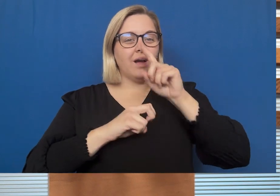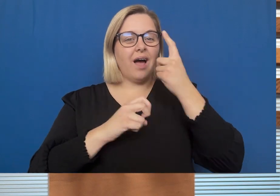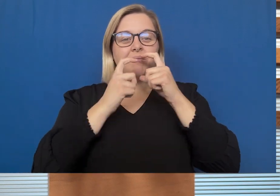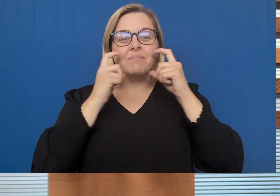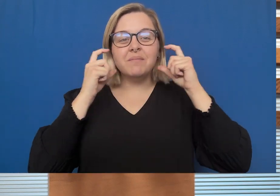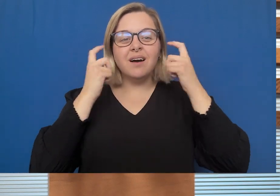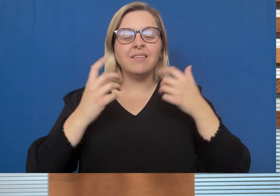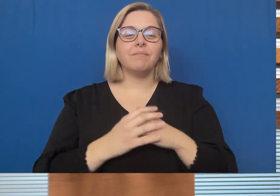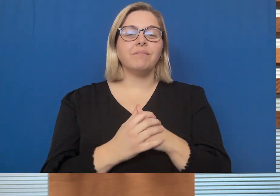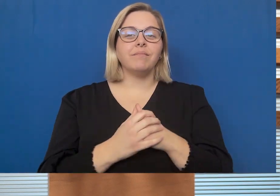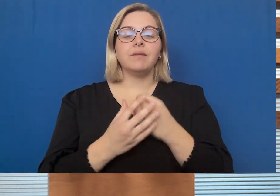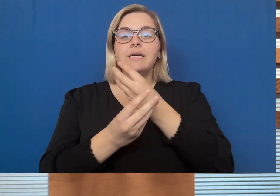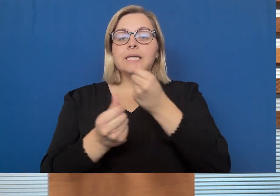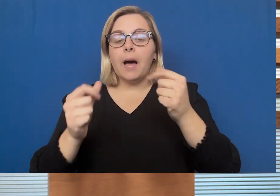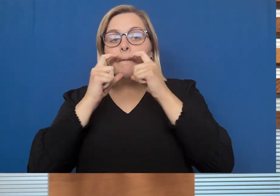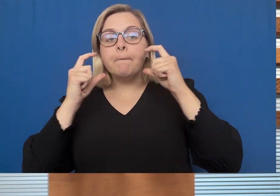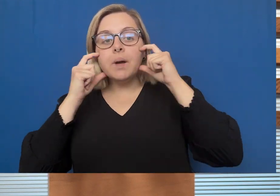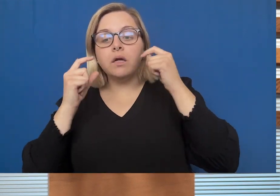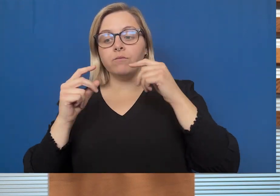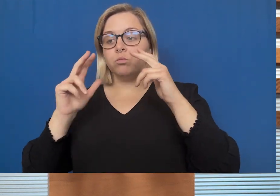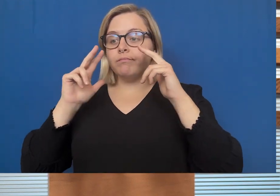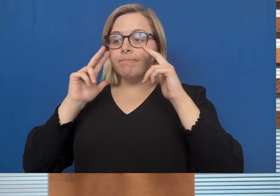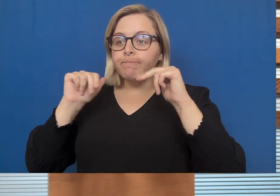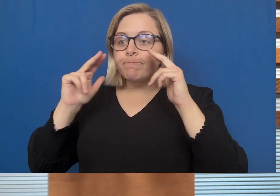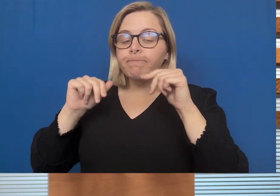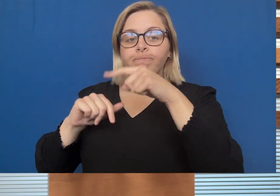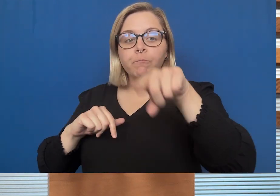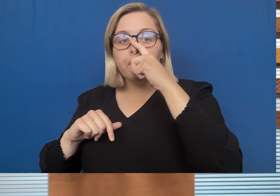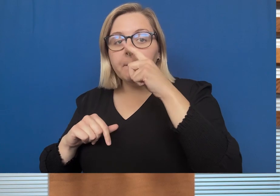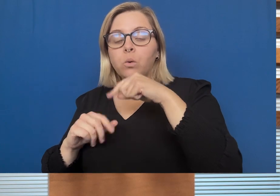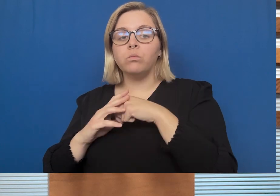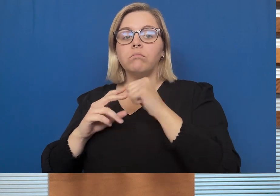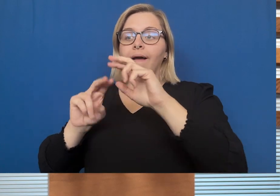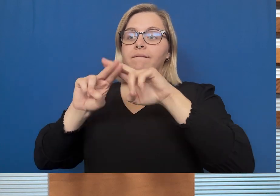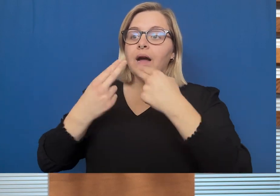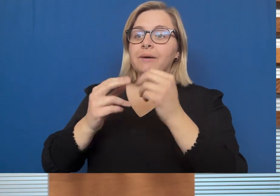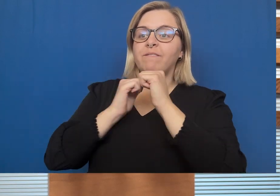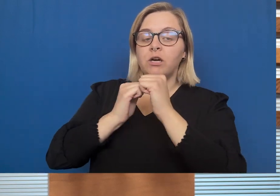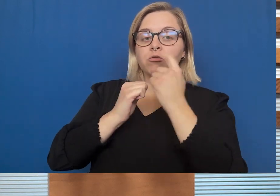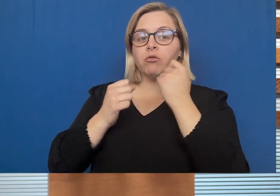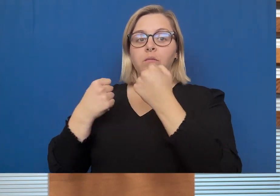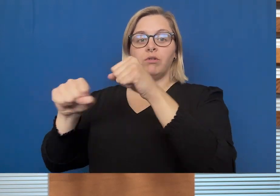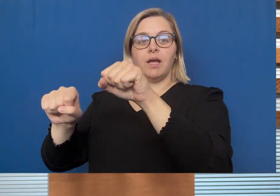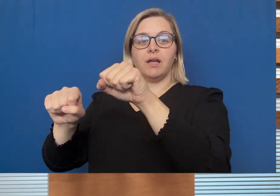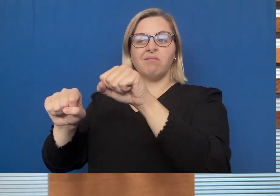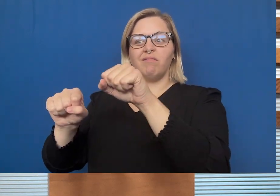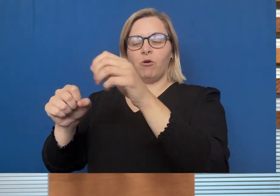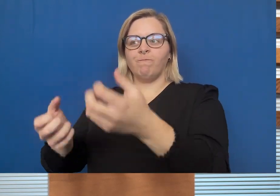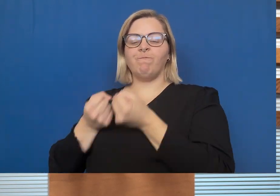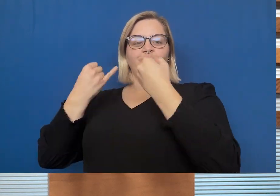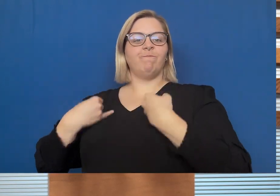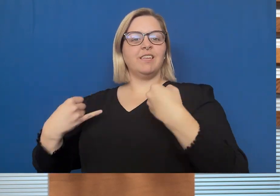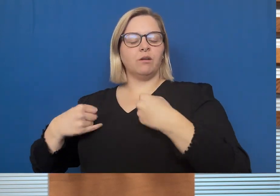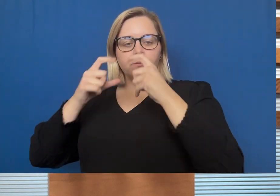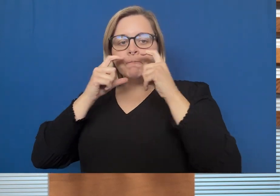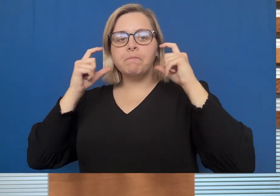their loved ones or people they're caring for from COVID-19. But whatever the reason, it's important that we